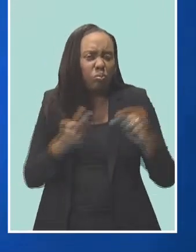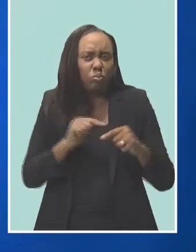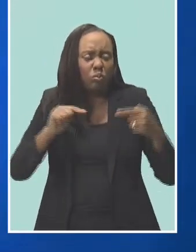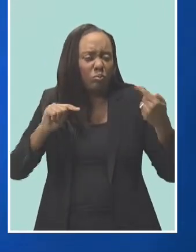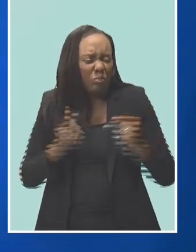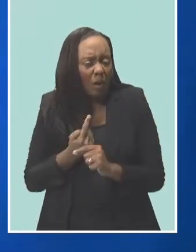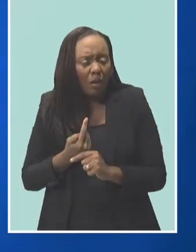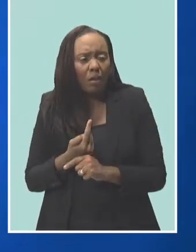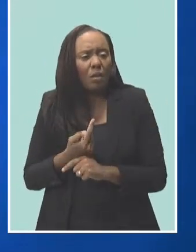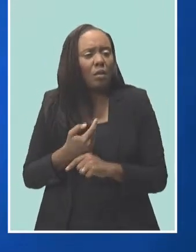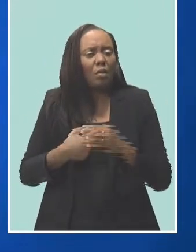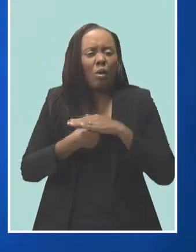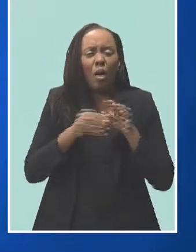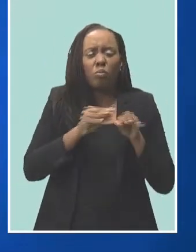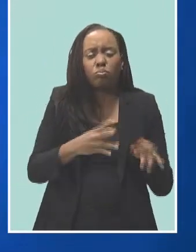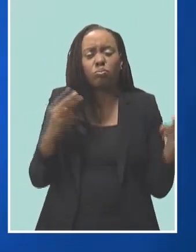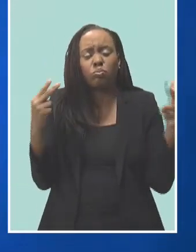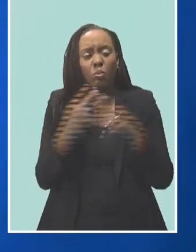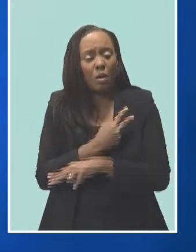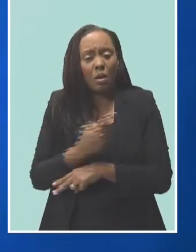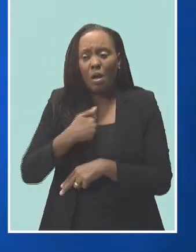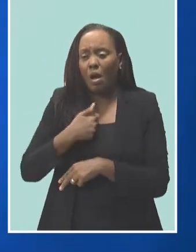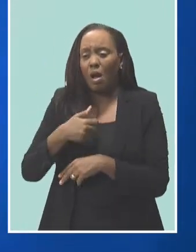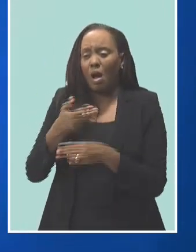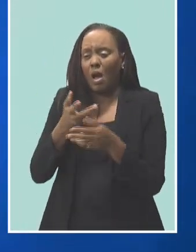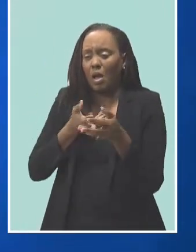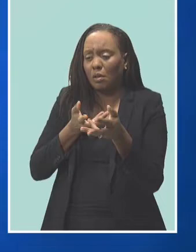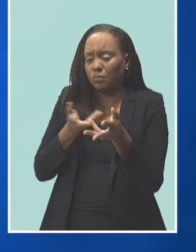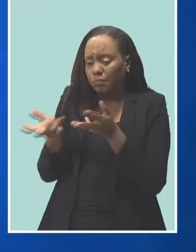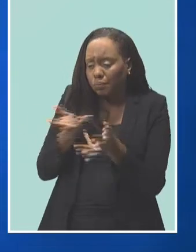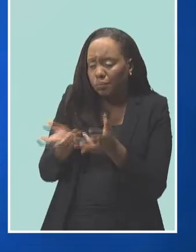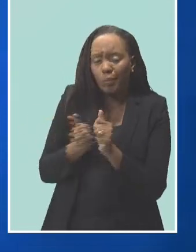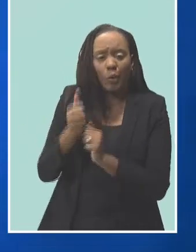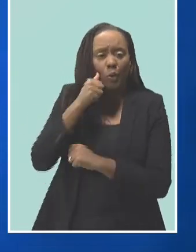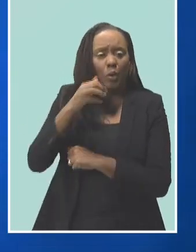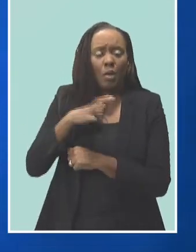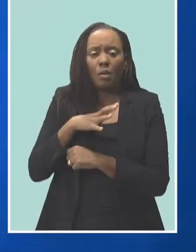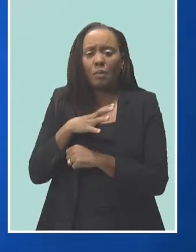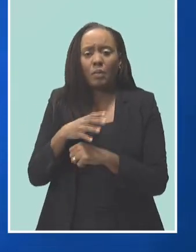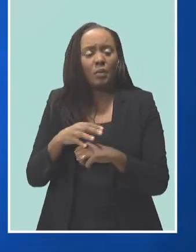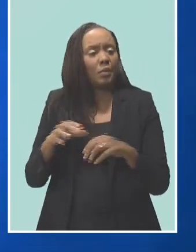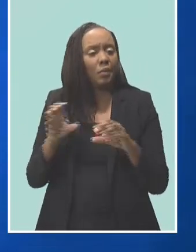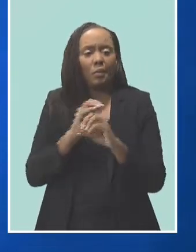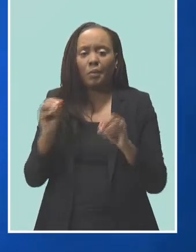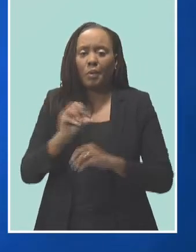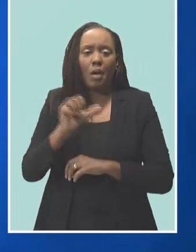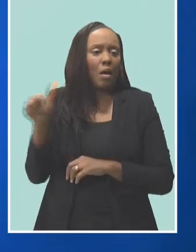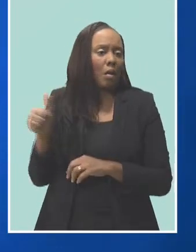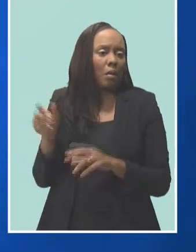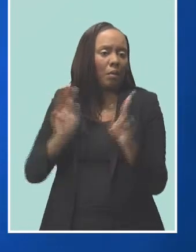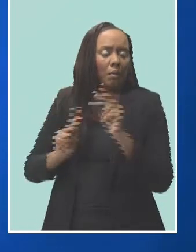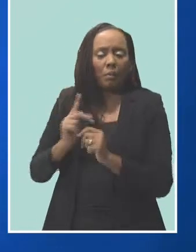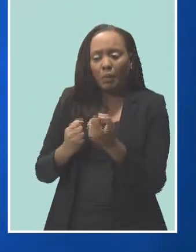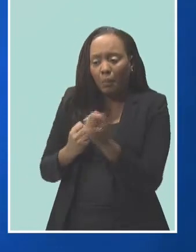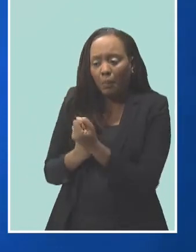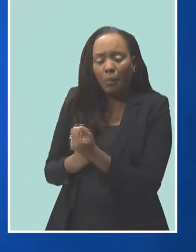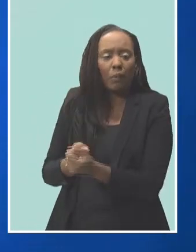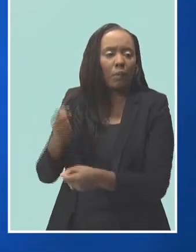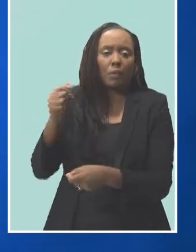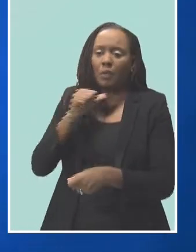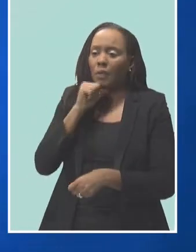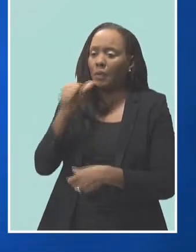you, some of the conversations that I have with these women, especially the frustration, is nobody there to help. There is nobody there that understands.